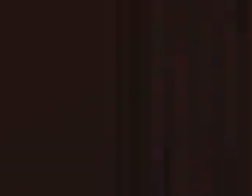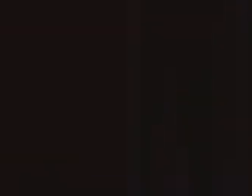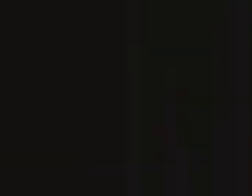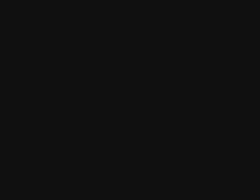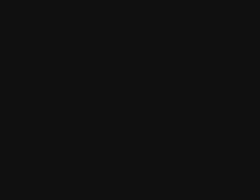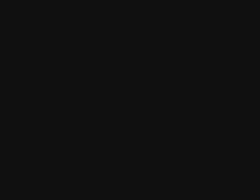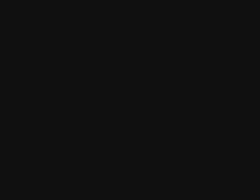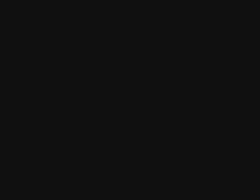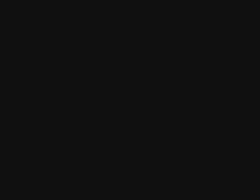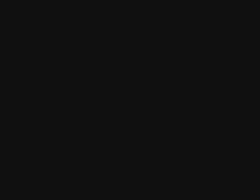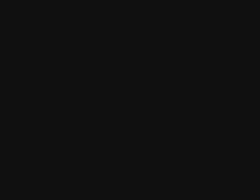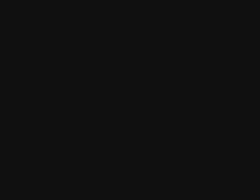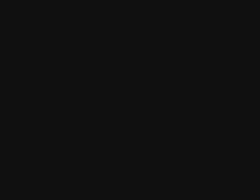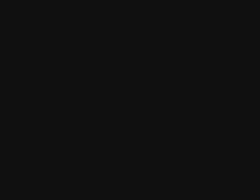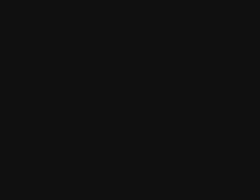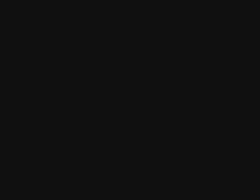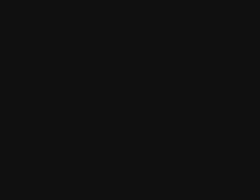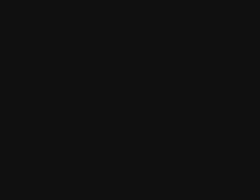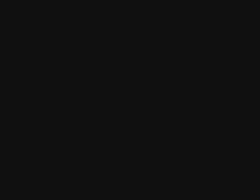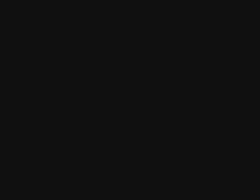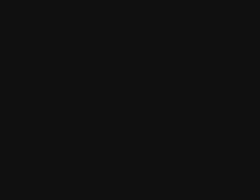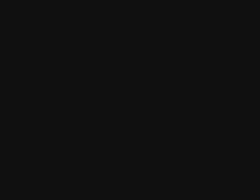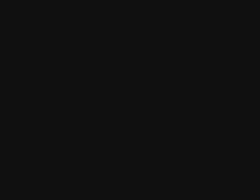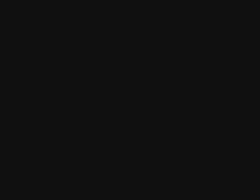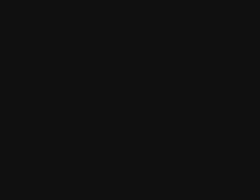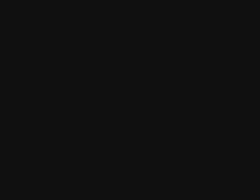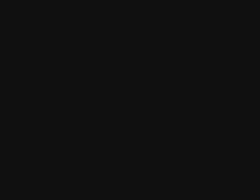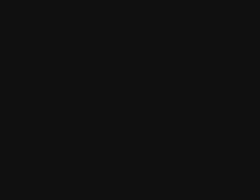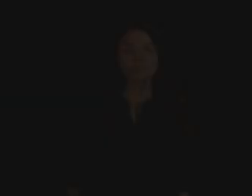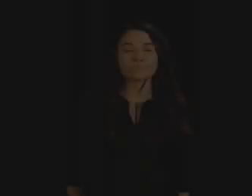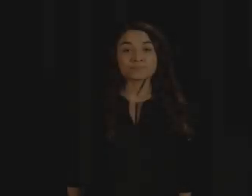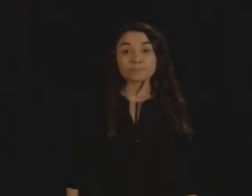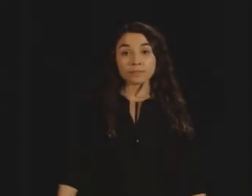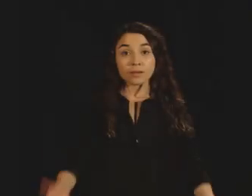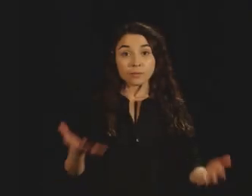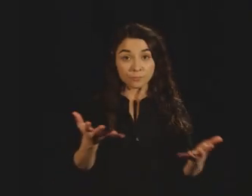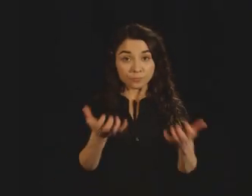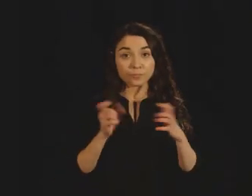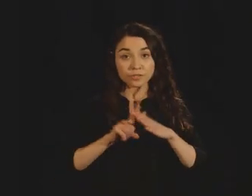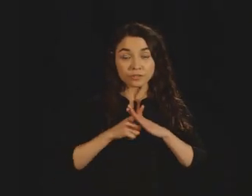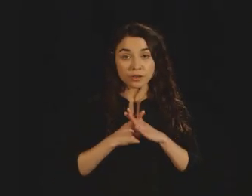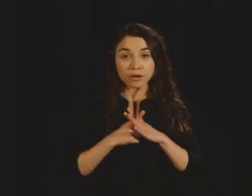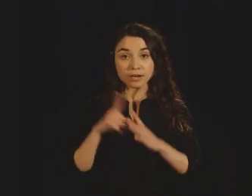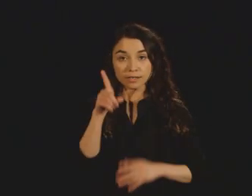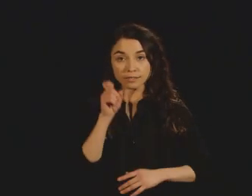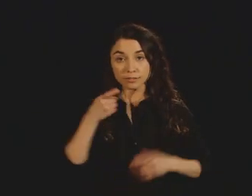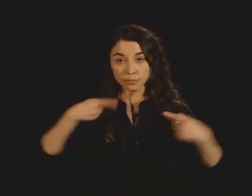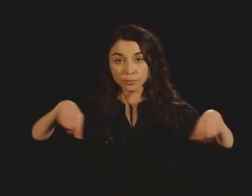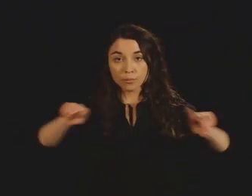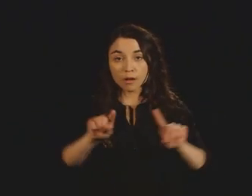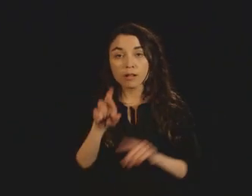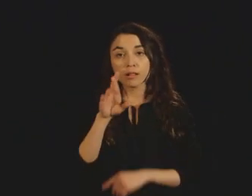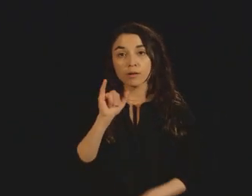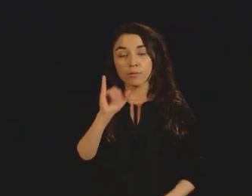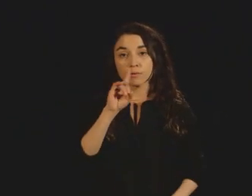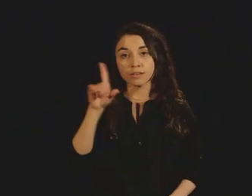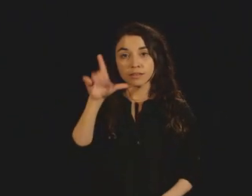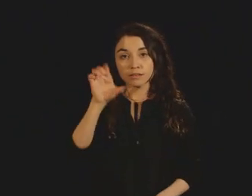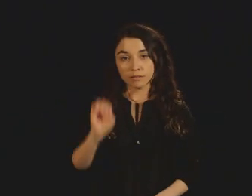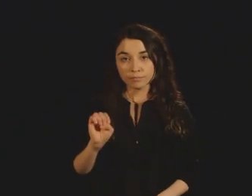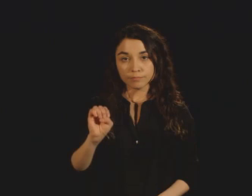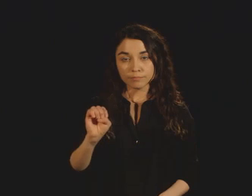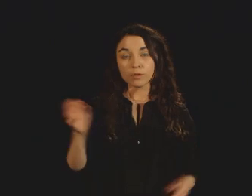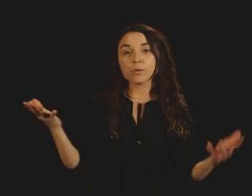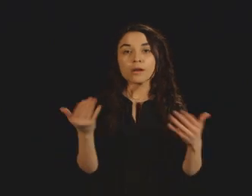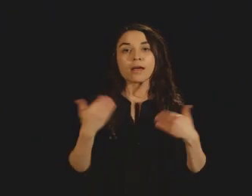can change that. is what life to do. Thank you. I have a riddle for you. What